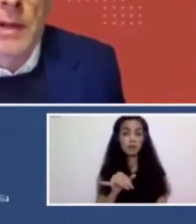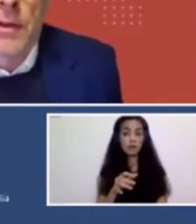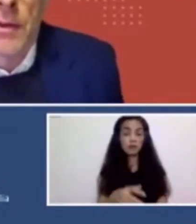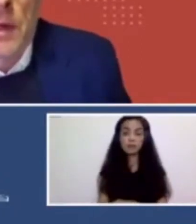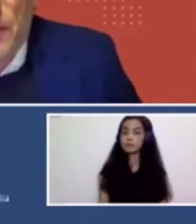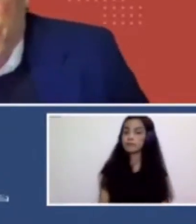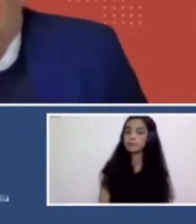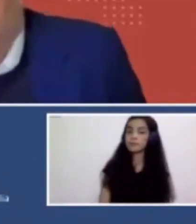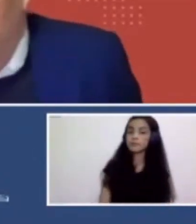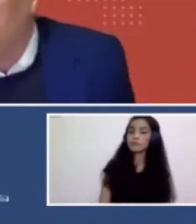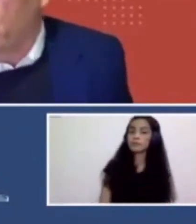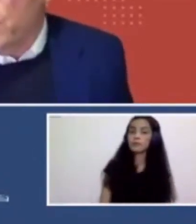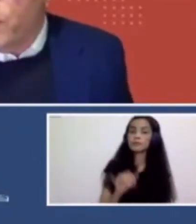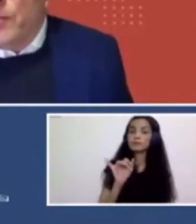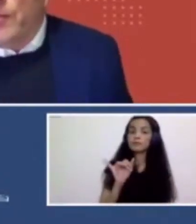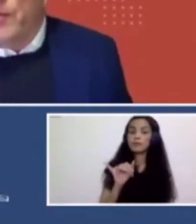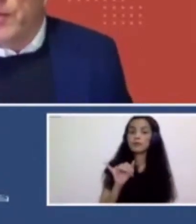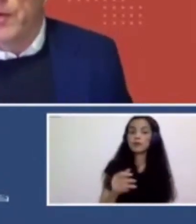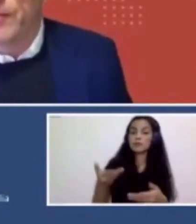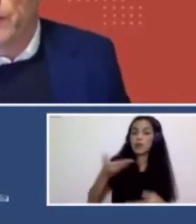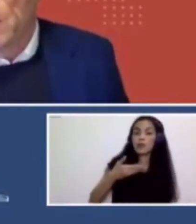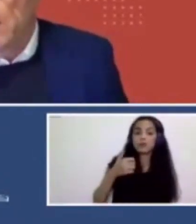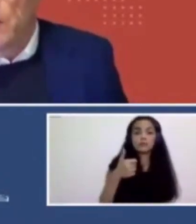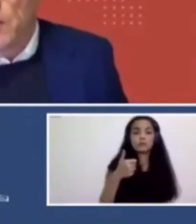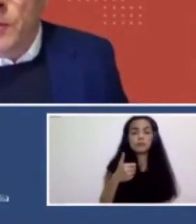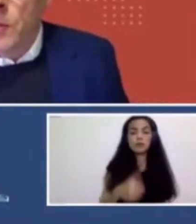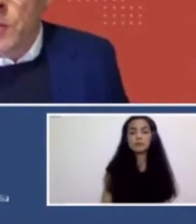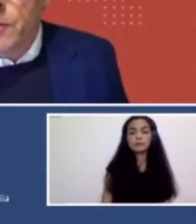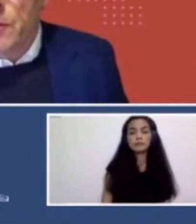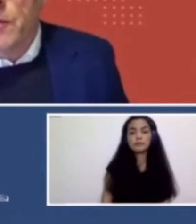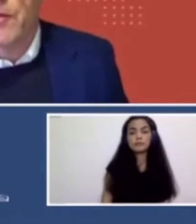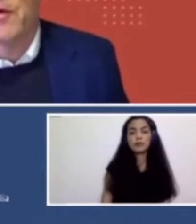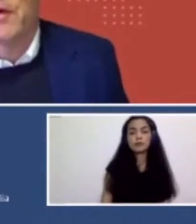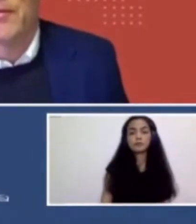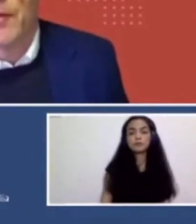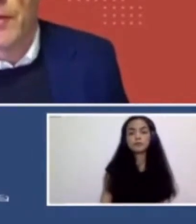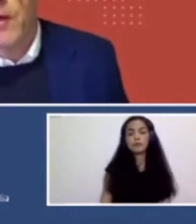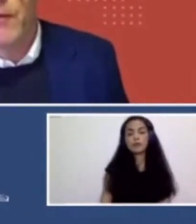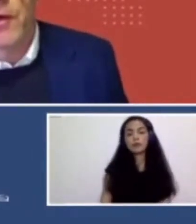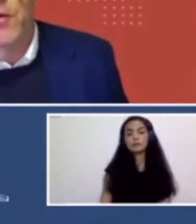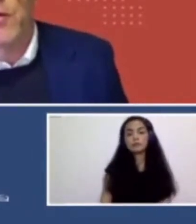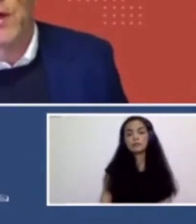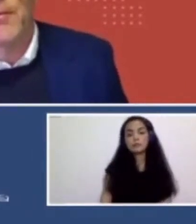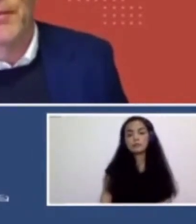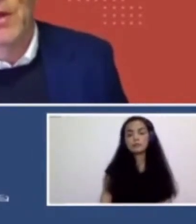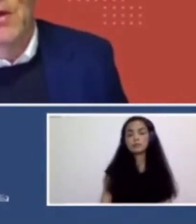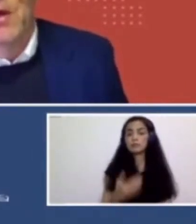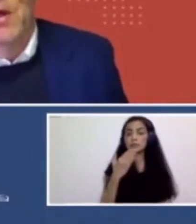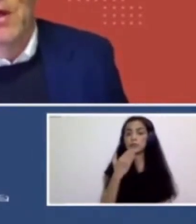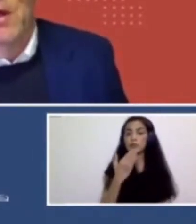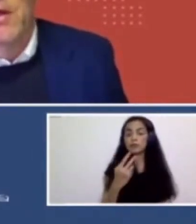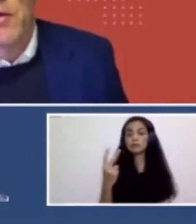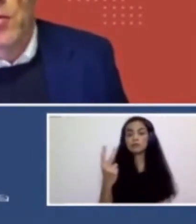Yeah, I mean, that's, um, that's a good question. Um, well, they're both good questions. Um, so thank you for those.